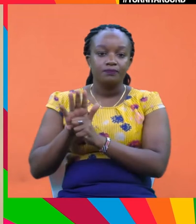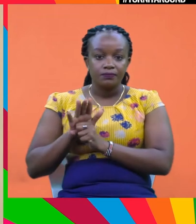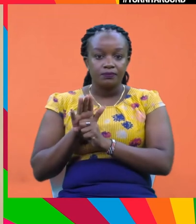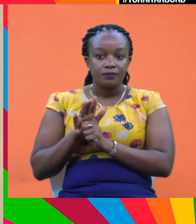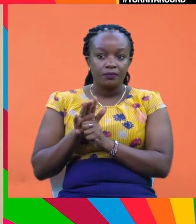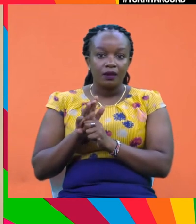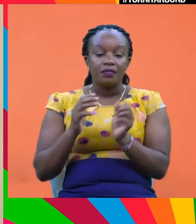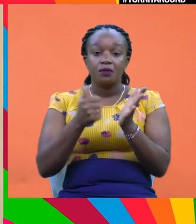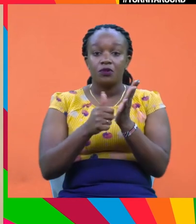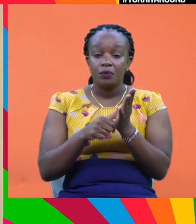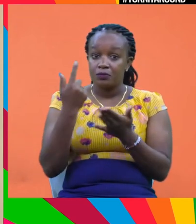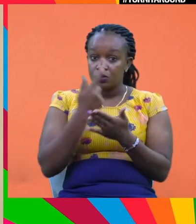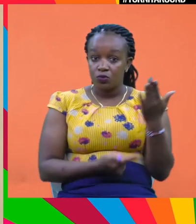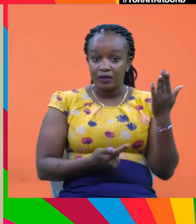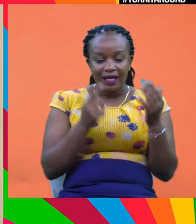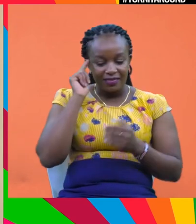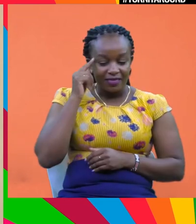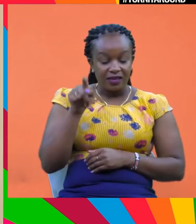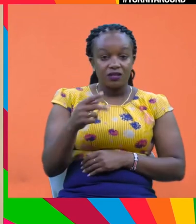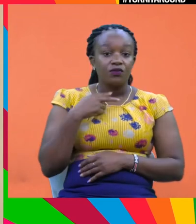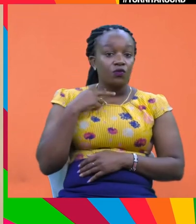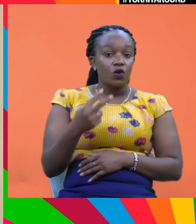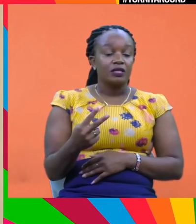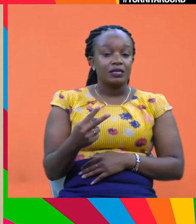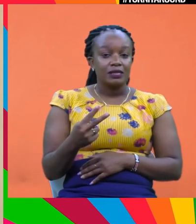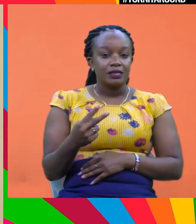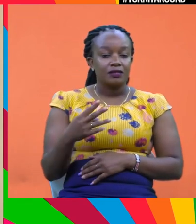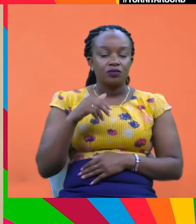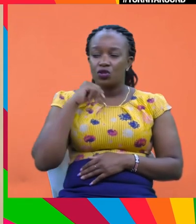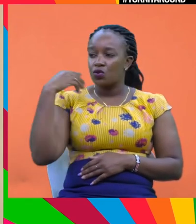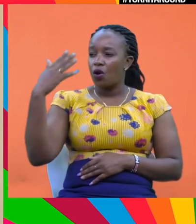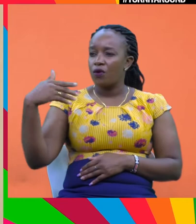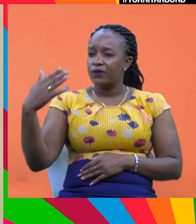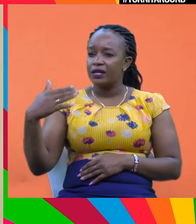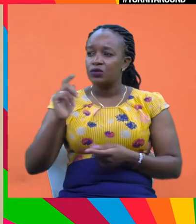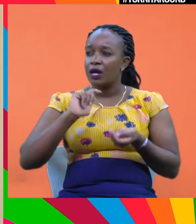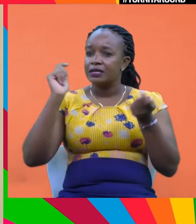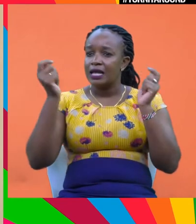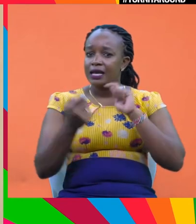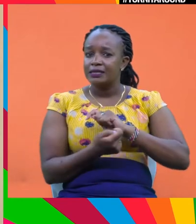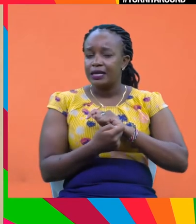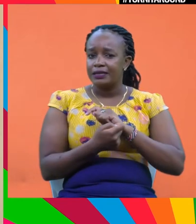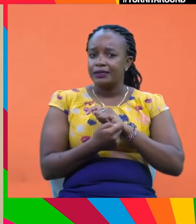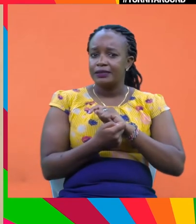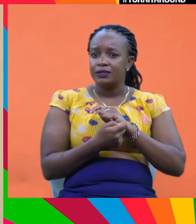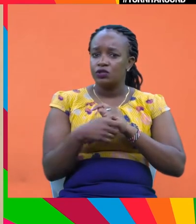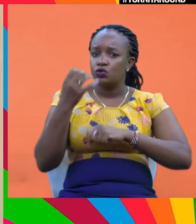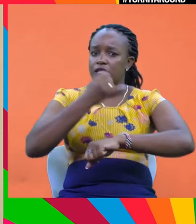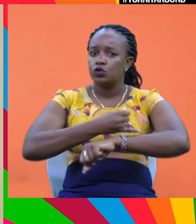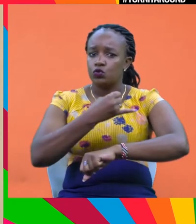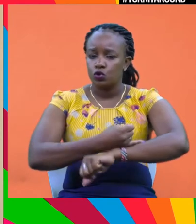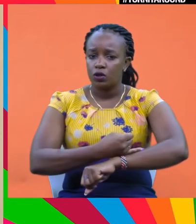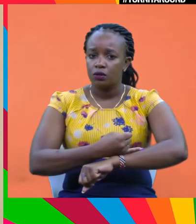And so but the problem is, I think that voice not often is not is not translated into into the